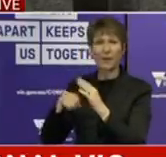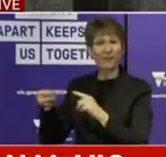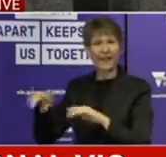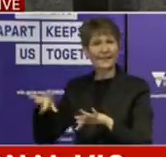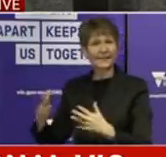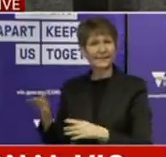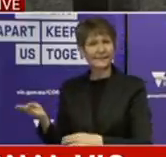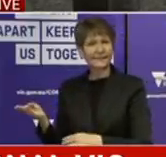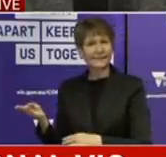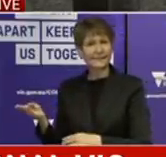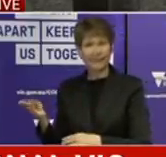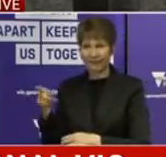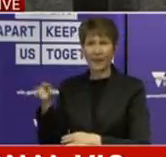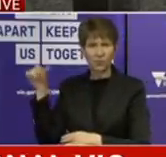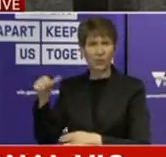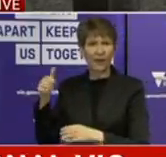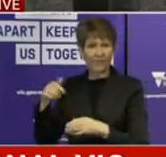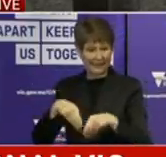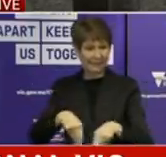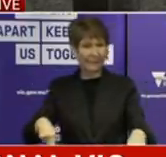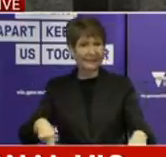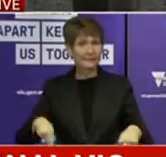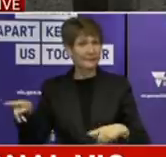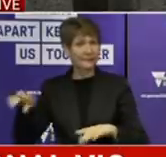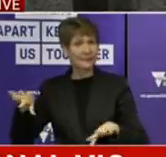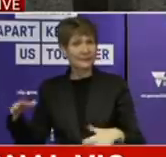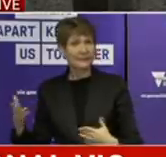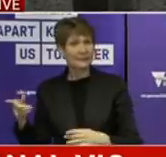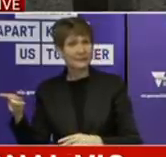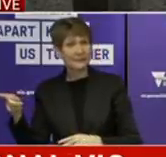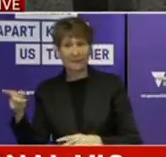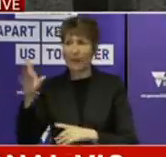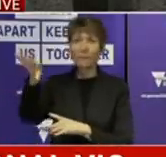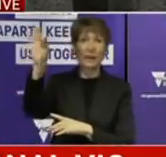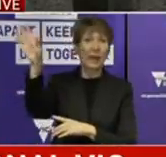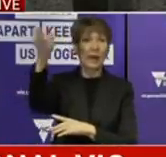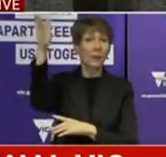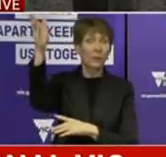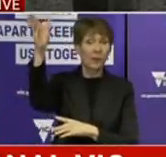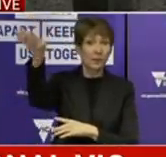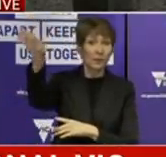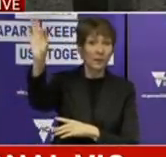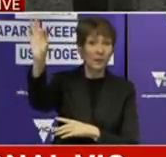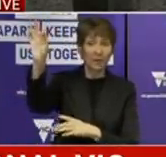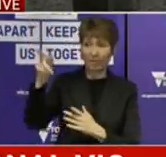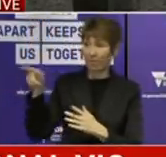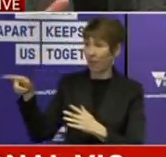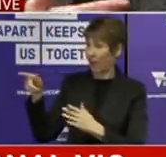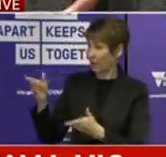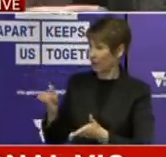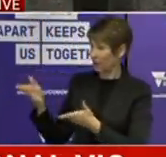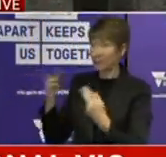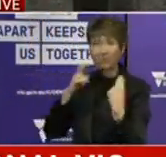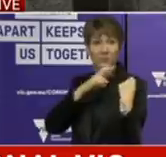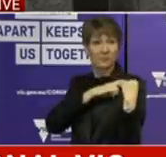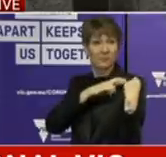And they were actually put in charge to be the lead agency for critical procurement at this time, in breach of